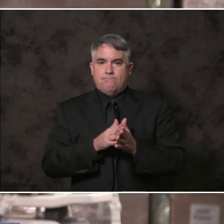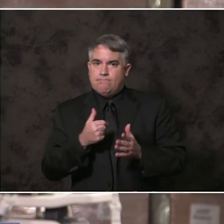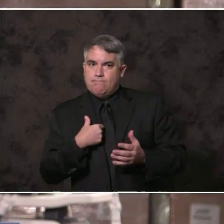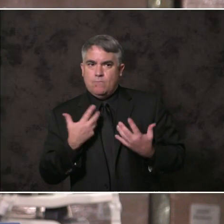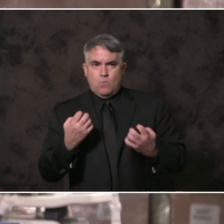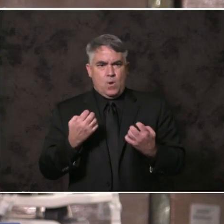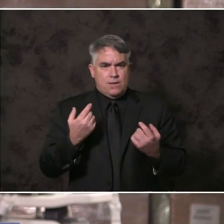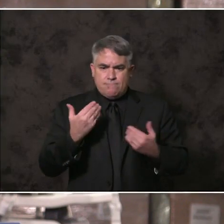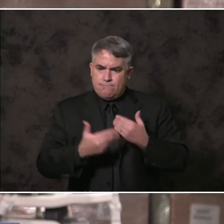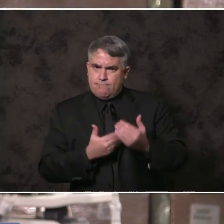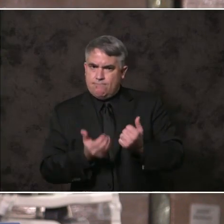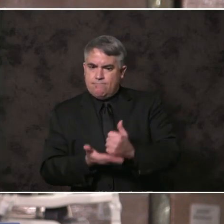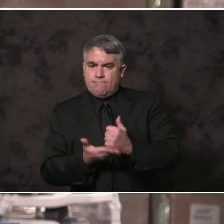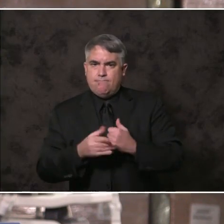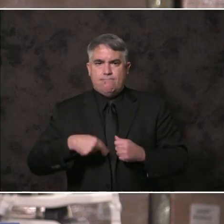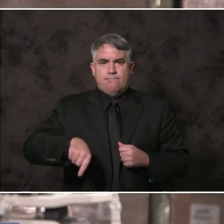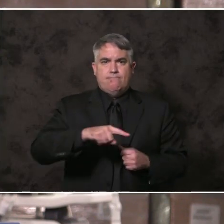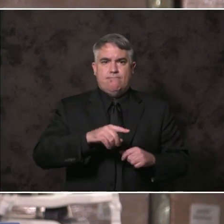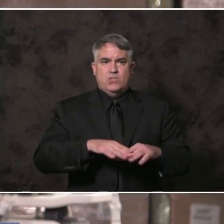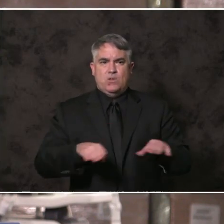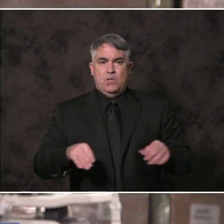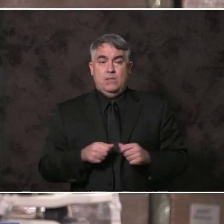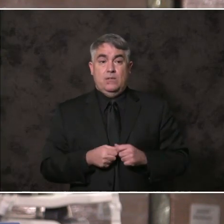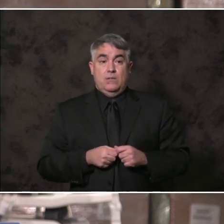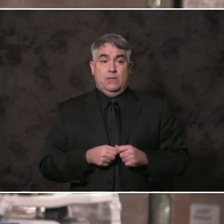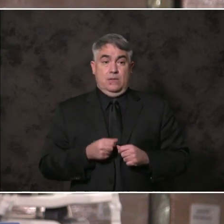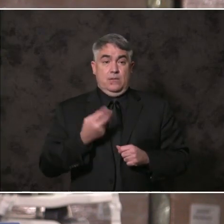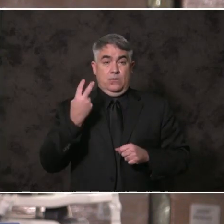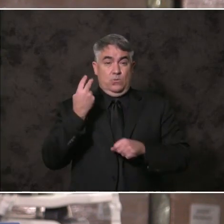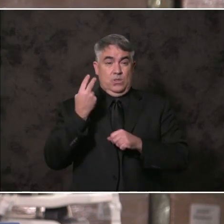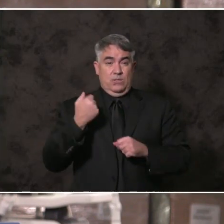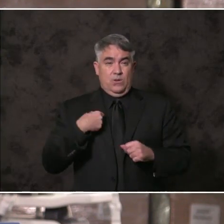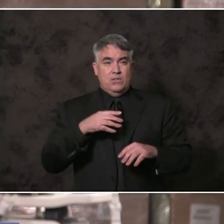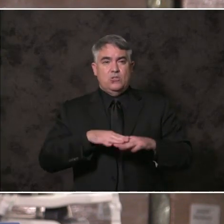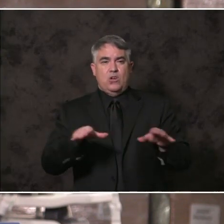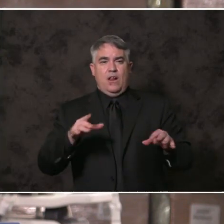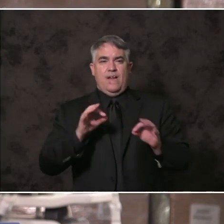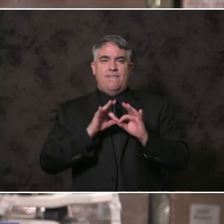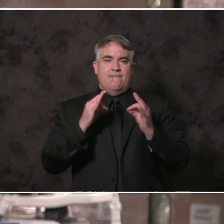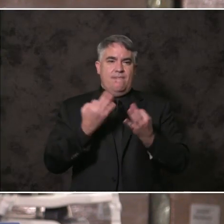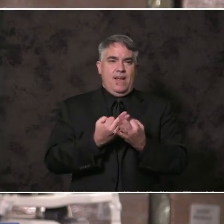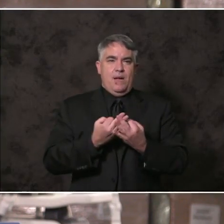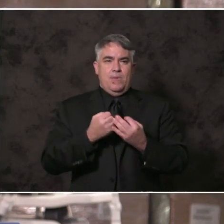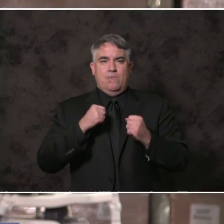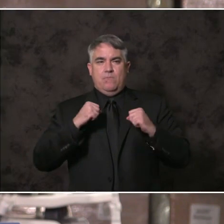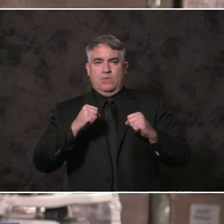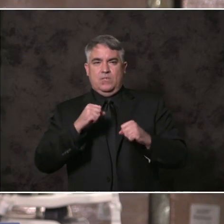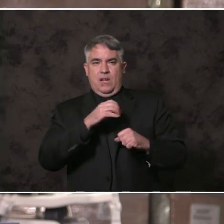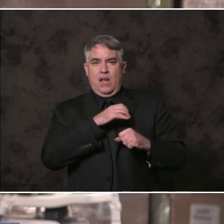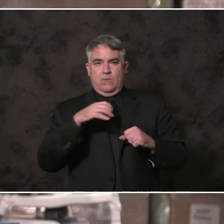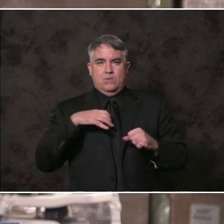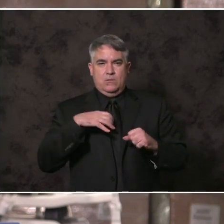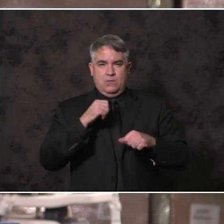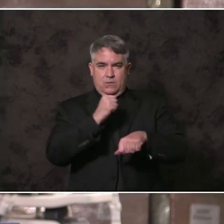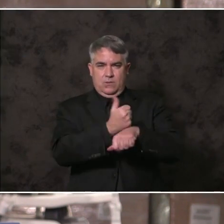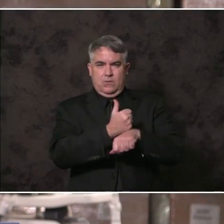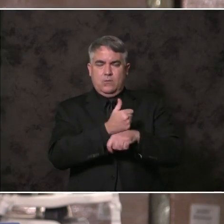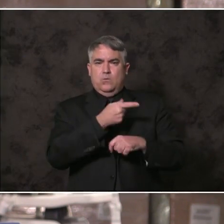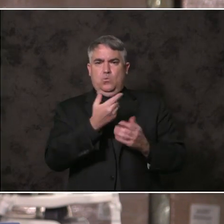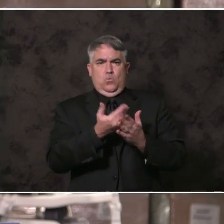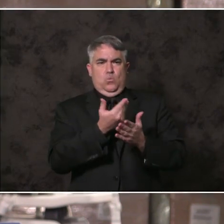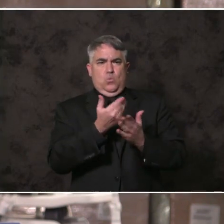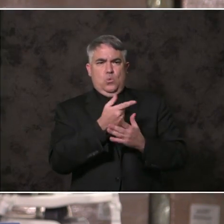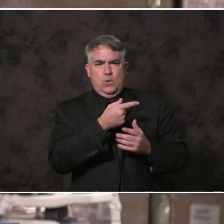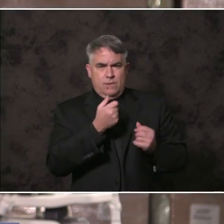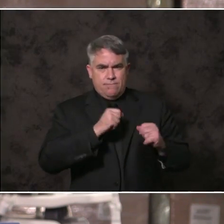Two years ago, we created the Child and Family Strengthening Council to drive needed reforms in our approach to child welfare.